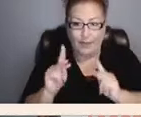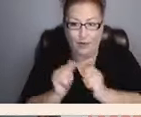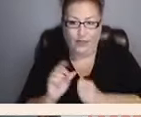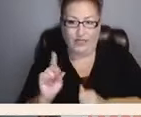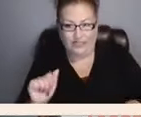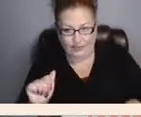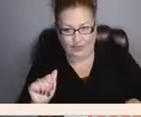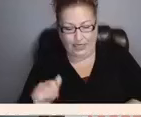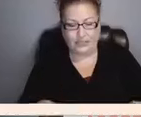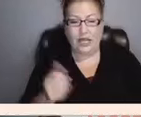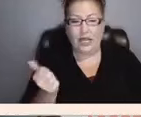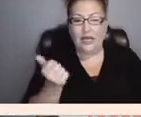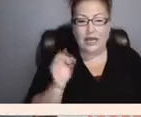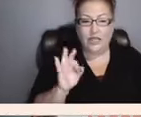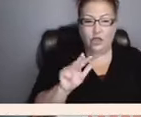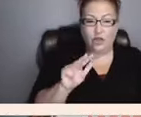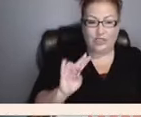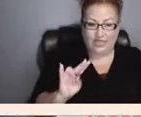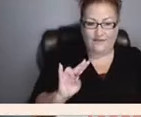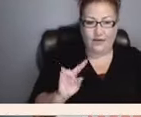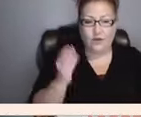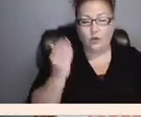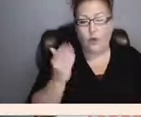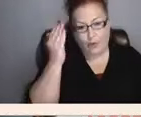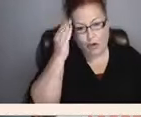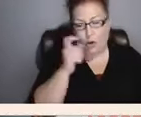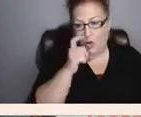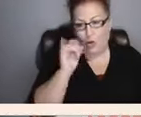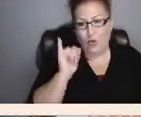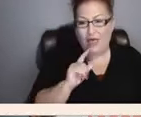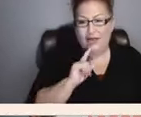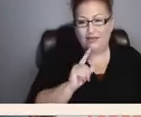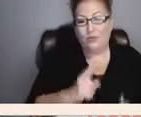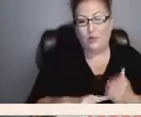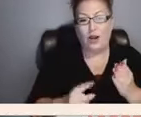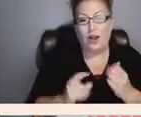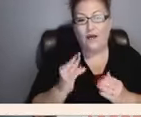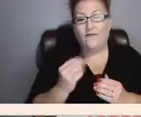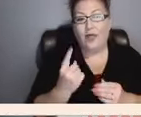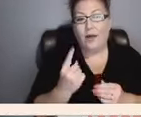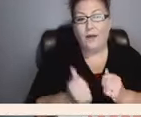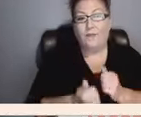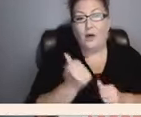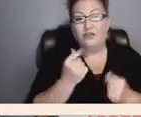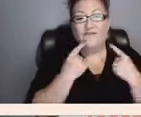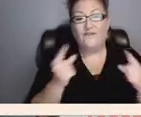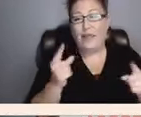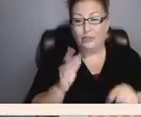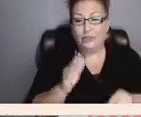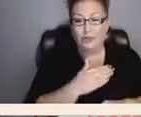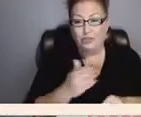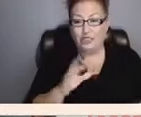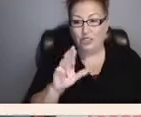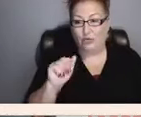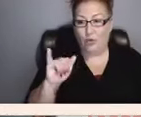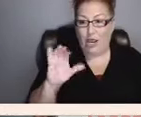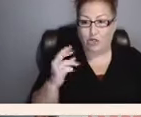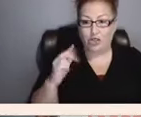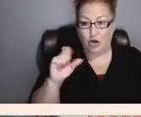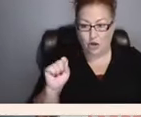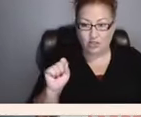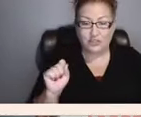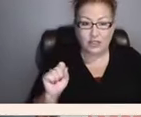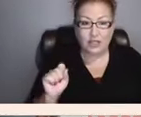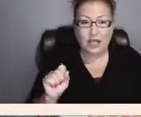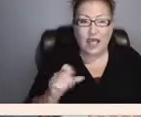1937. Now, you guys probably know who this is, one of the most famous musicians to ever play on Earth. Ray Charles. At the